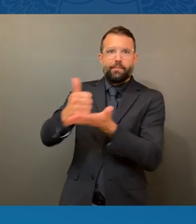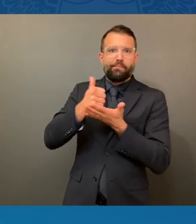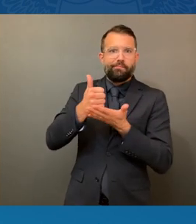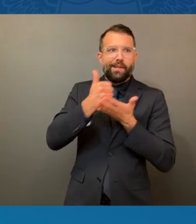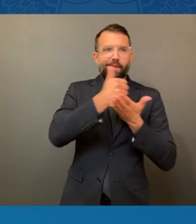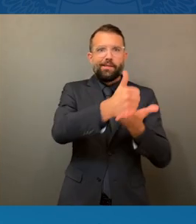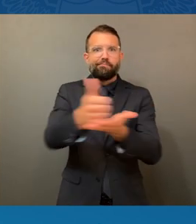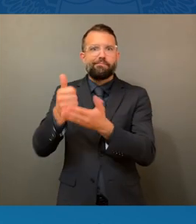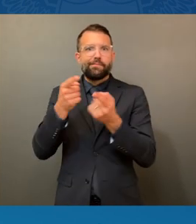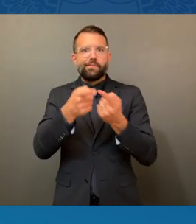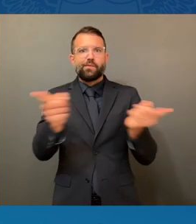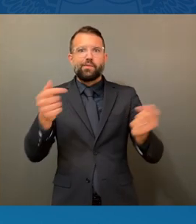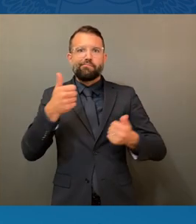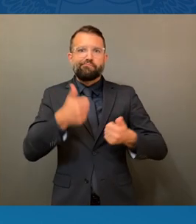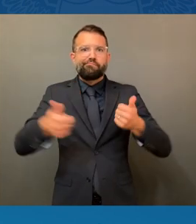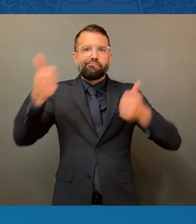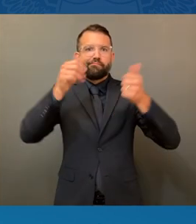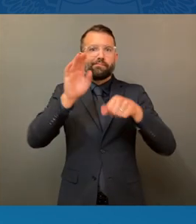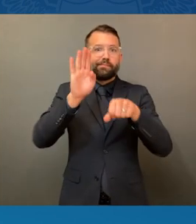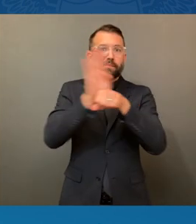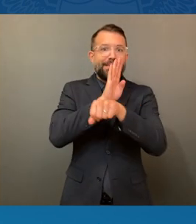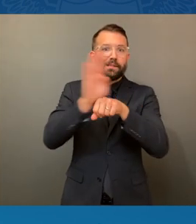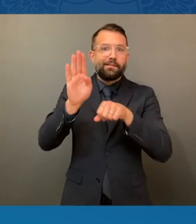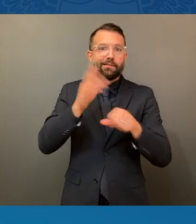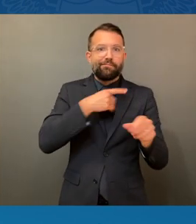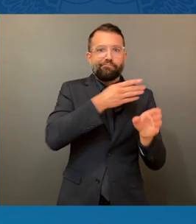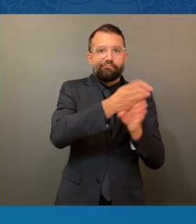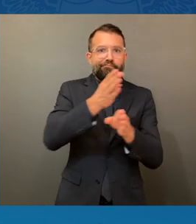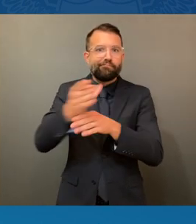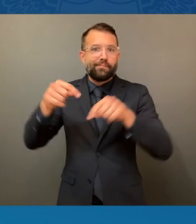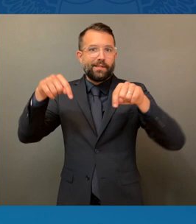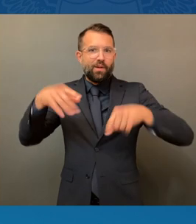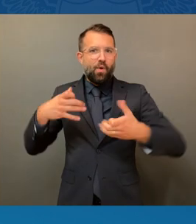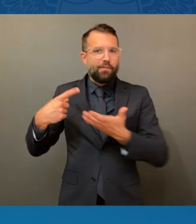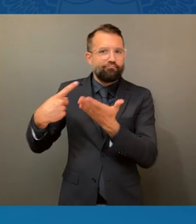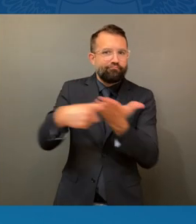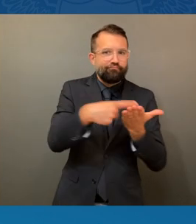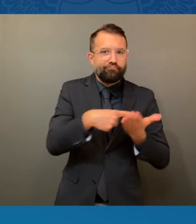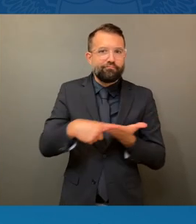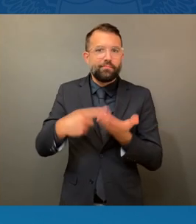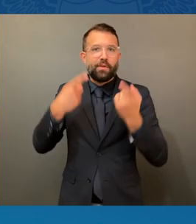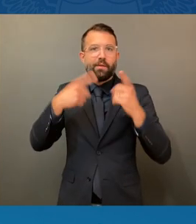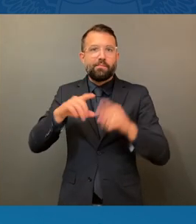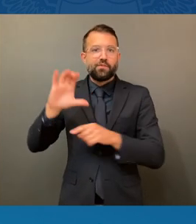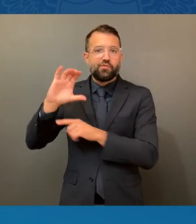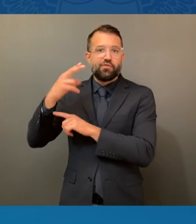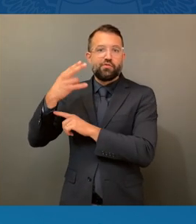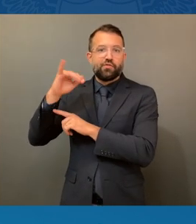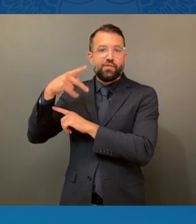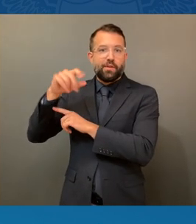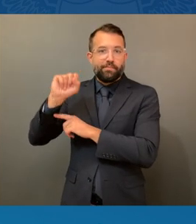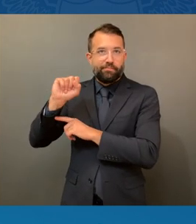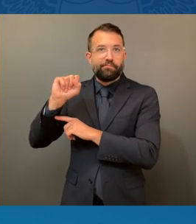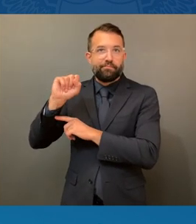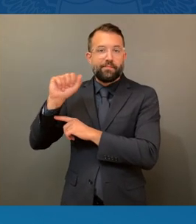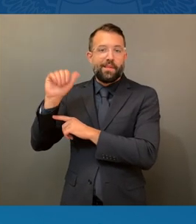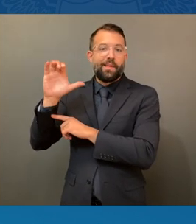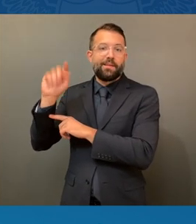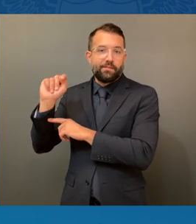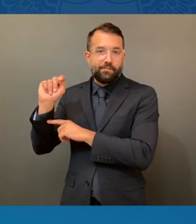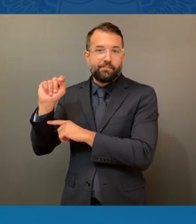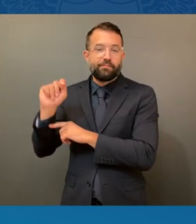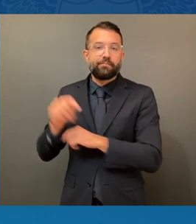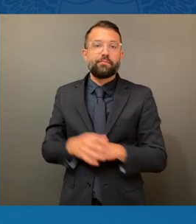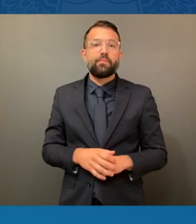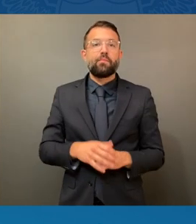industry to explain what's happening in the CHIPS Act, how it would benefit, what is the goal. I believe that when it comes to